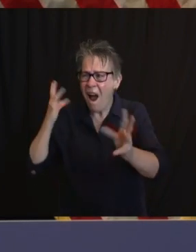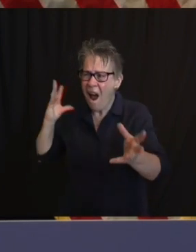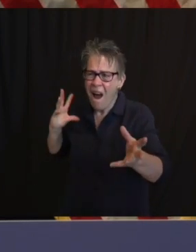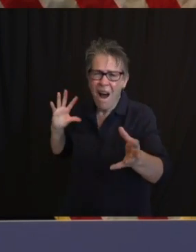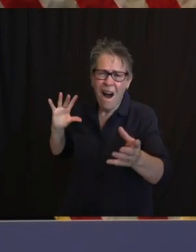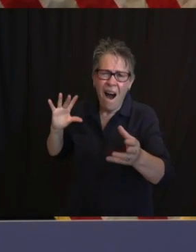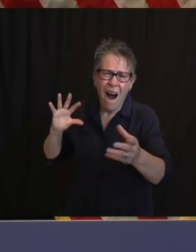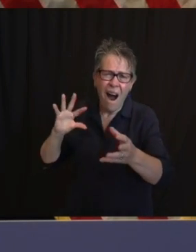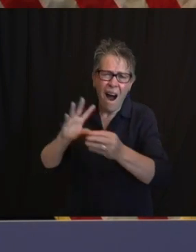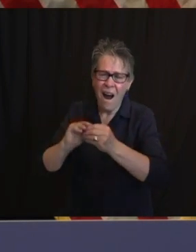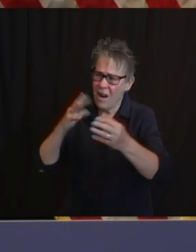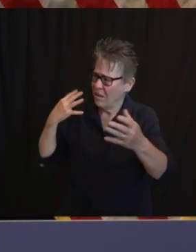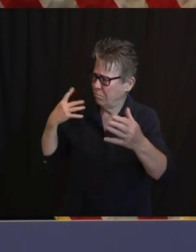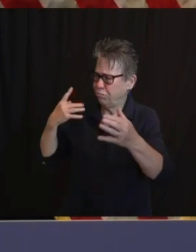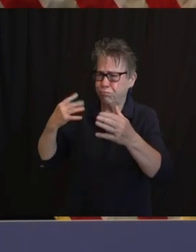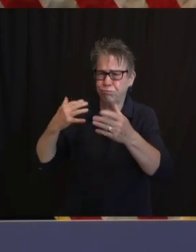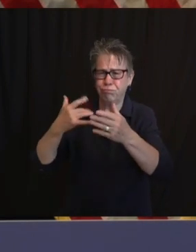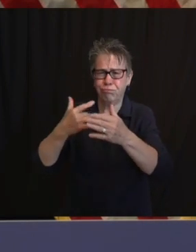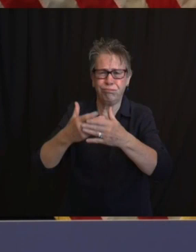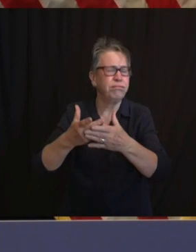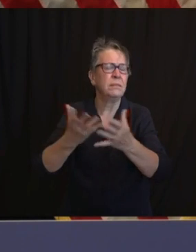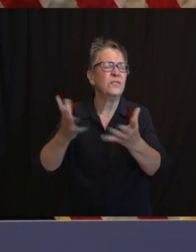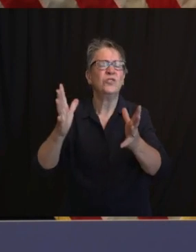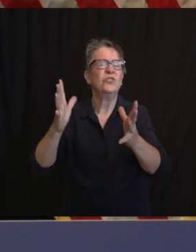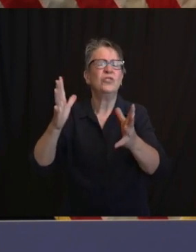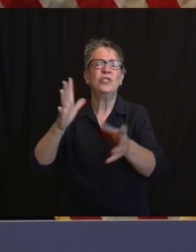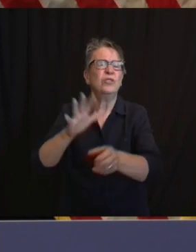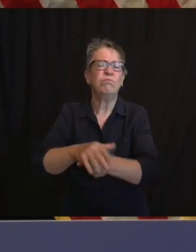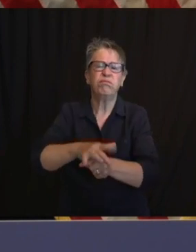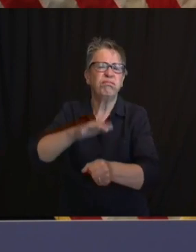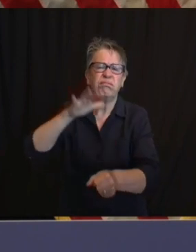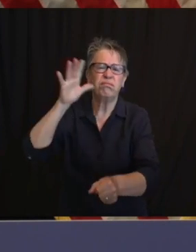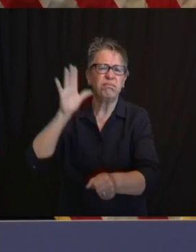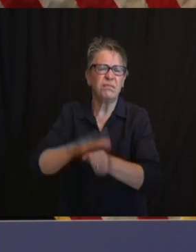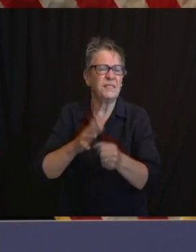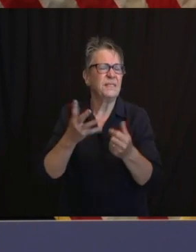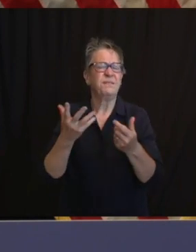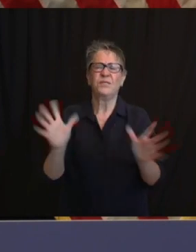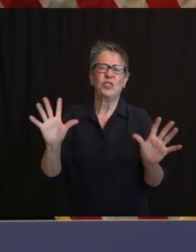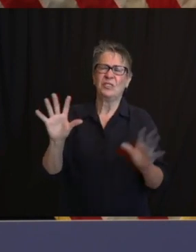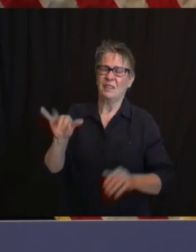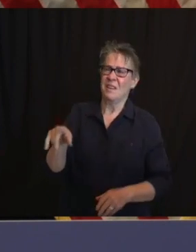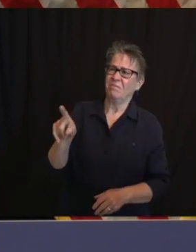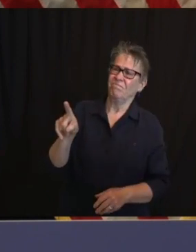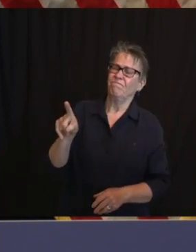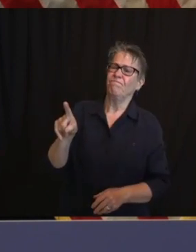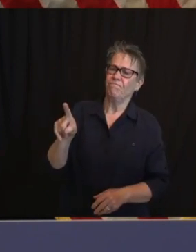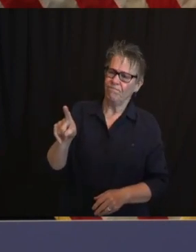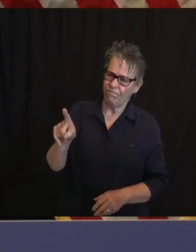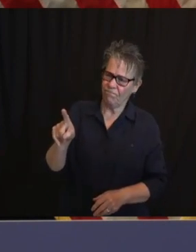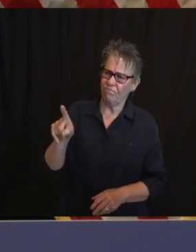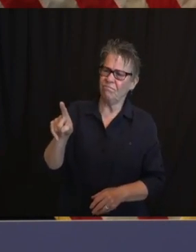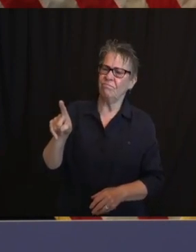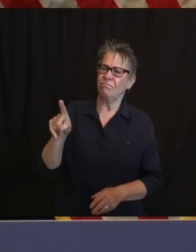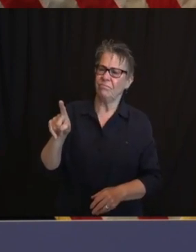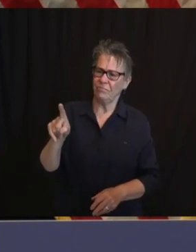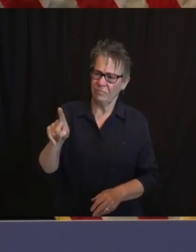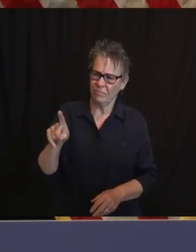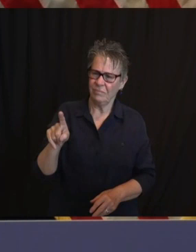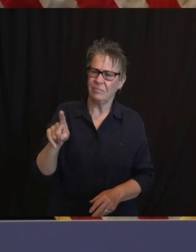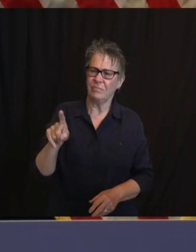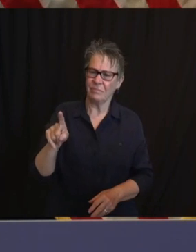almost by everyone that peaceful protesting